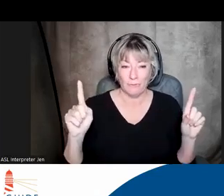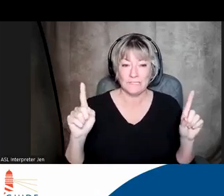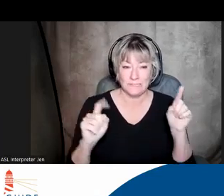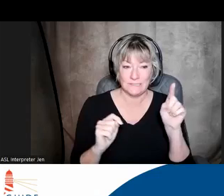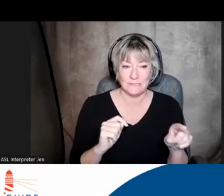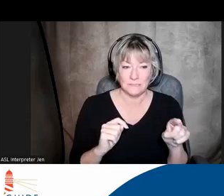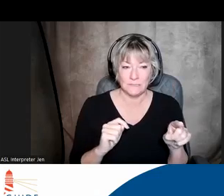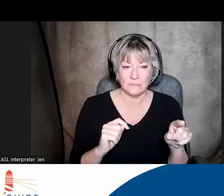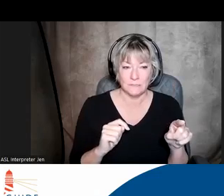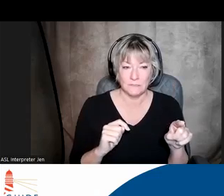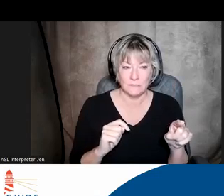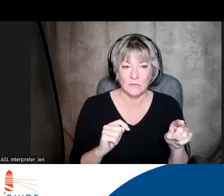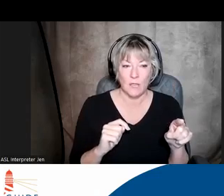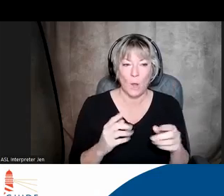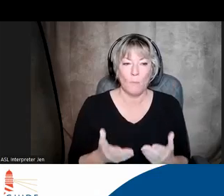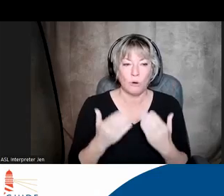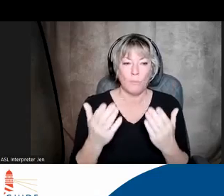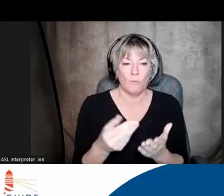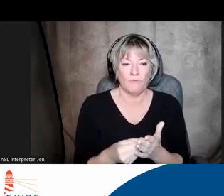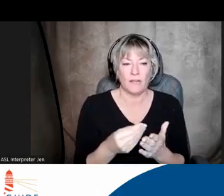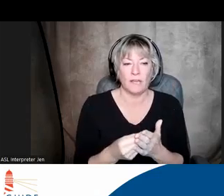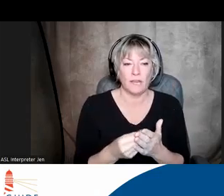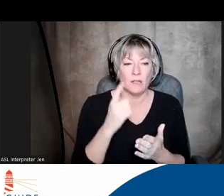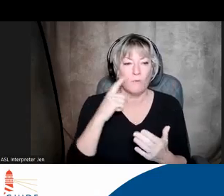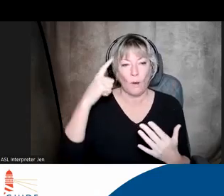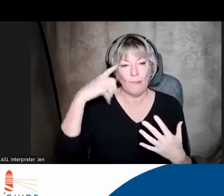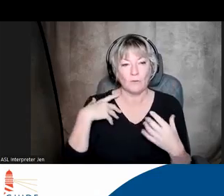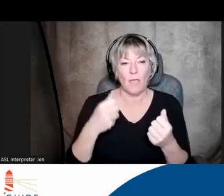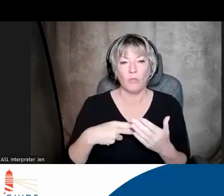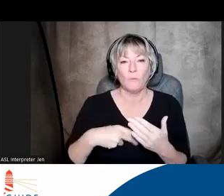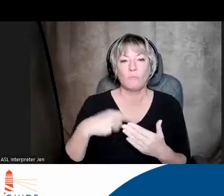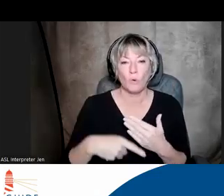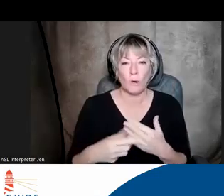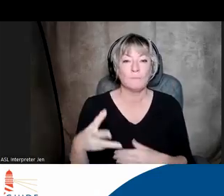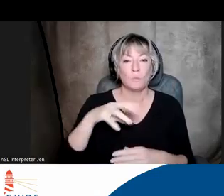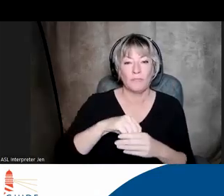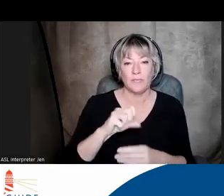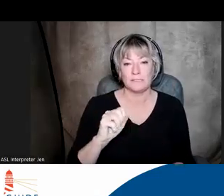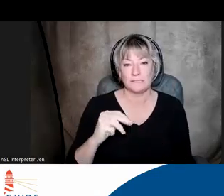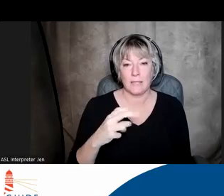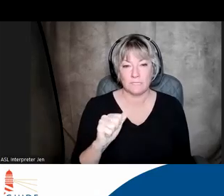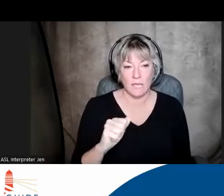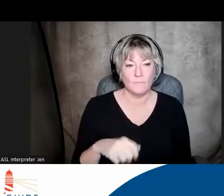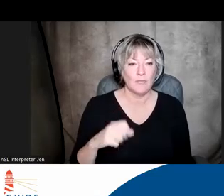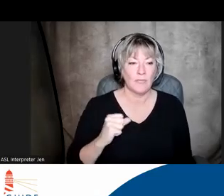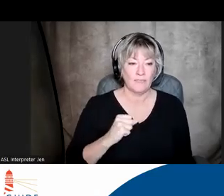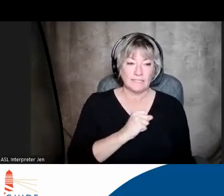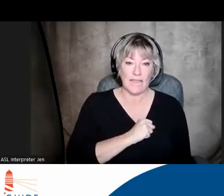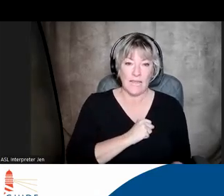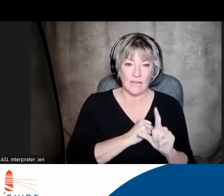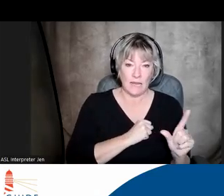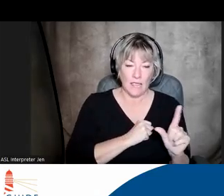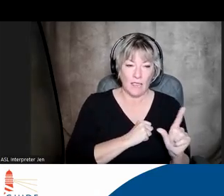here is the proposed funding for the mental health programs within SAMHSA. The Senate on this left